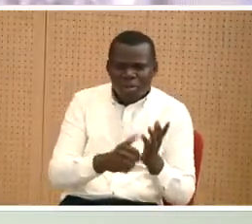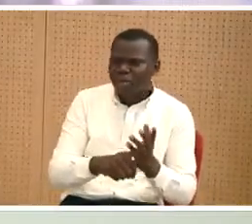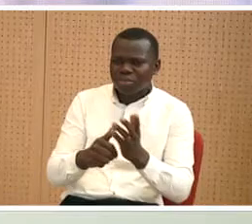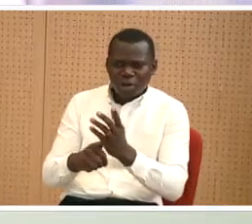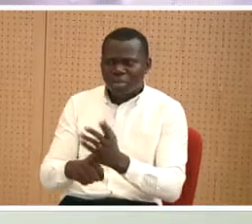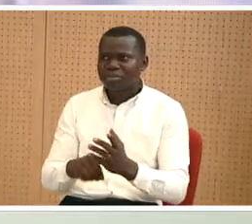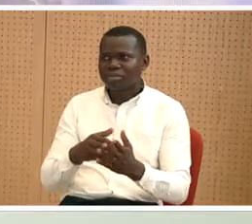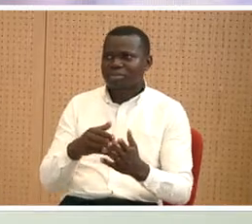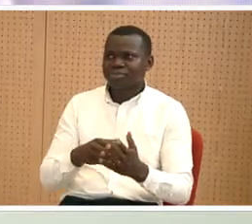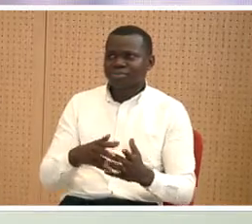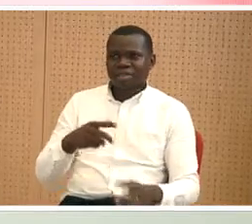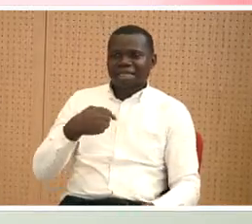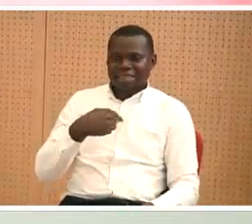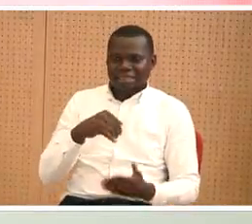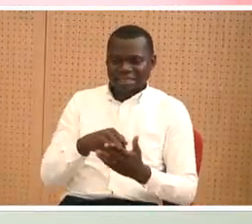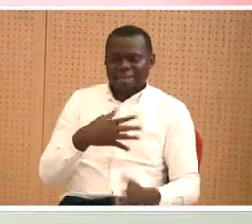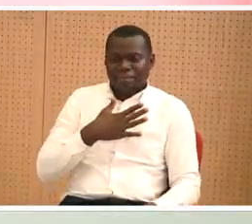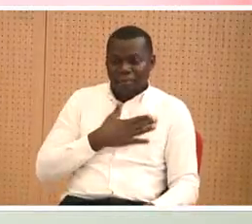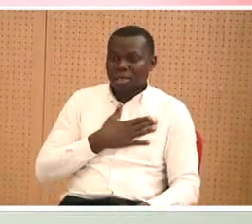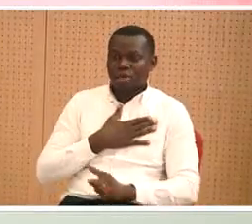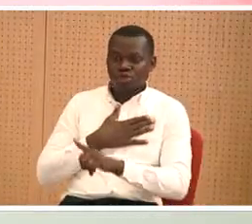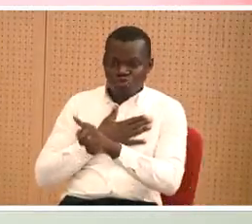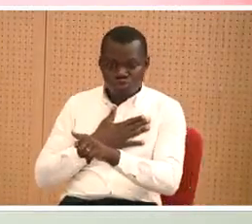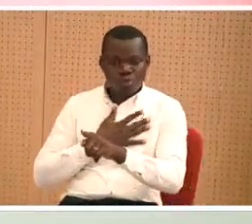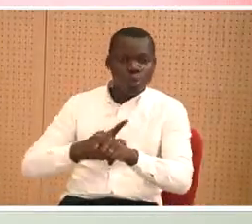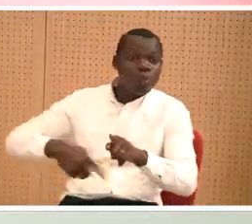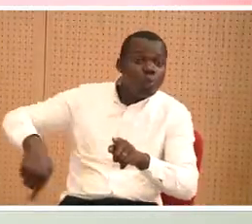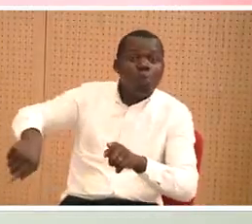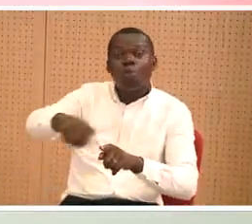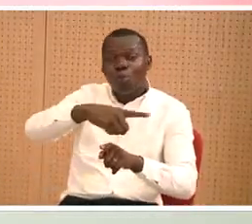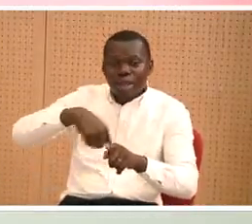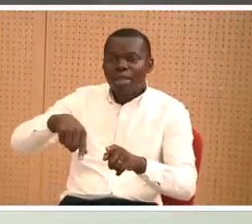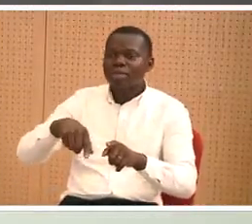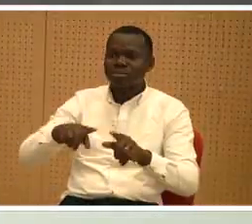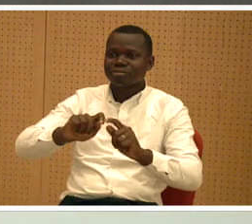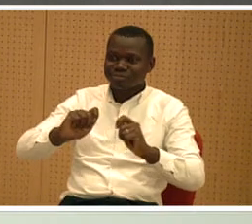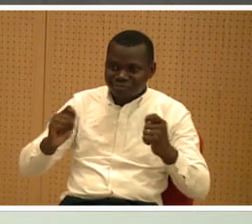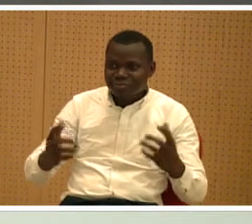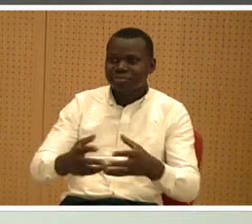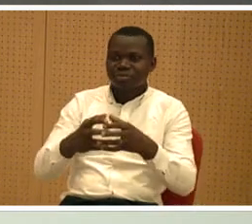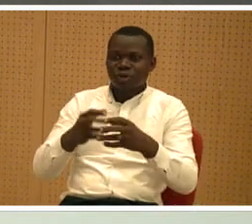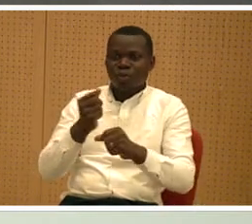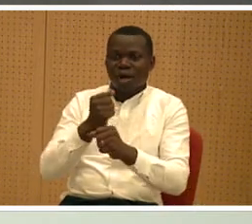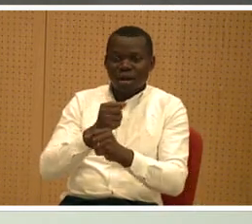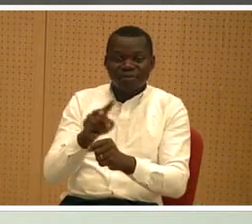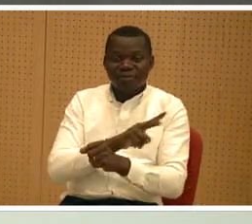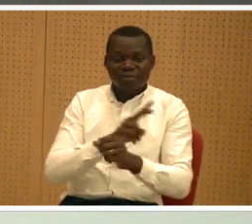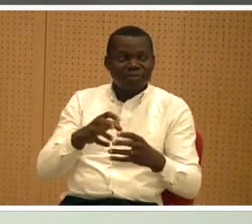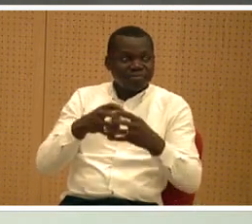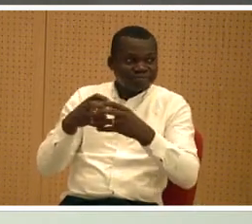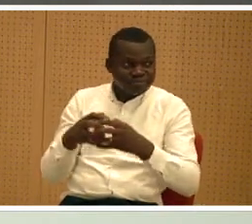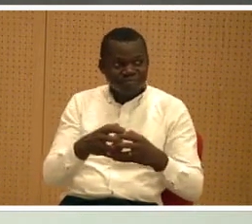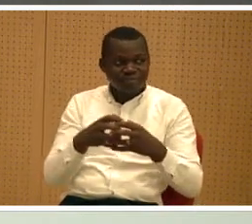alive it's me you we like talking drums working as an arm